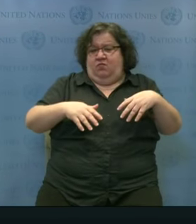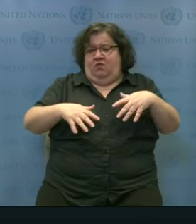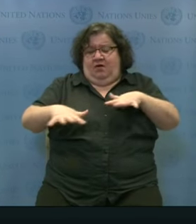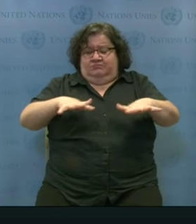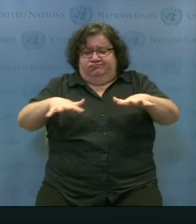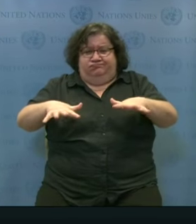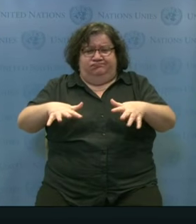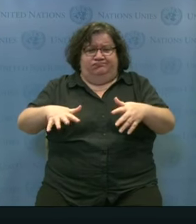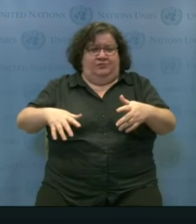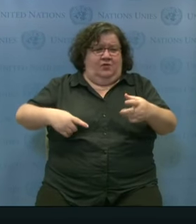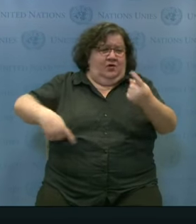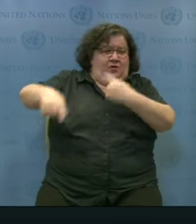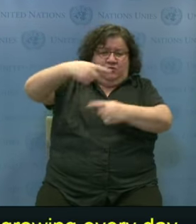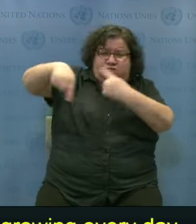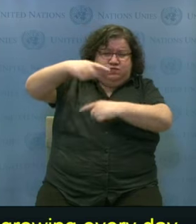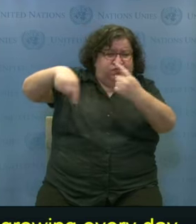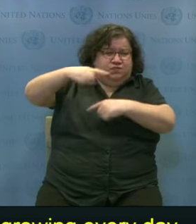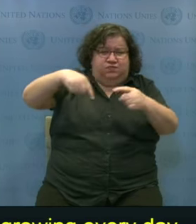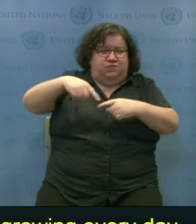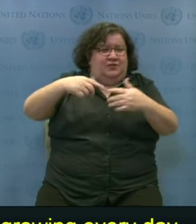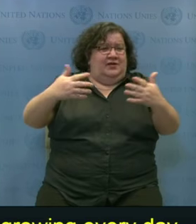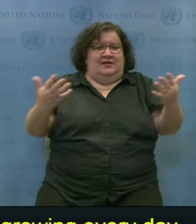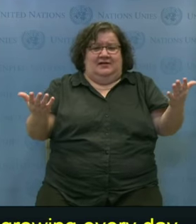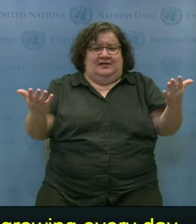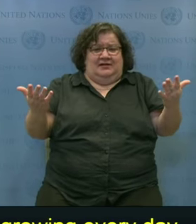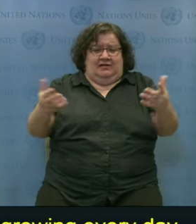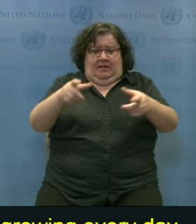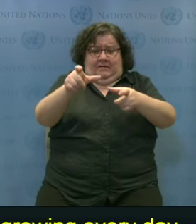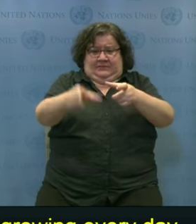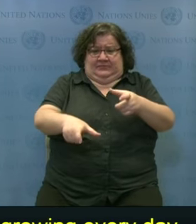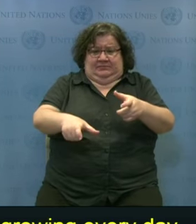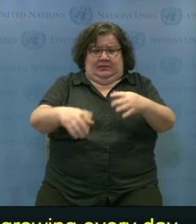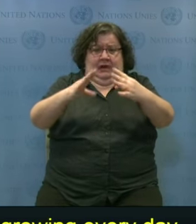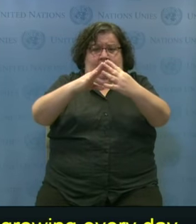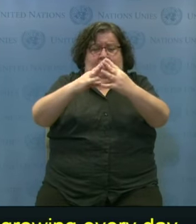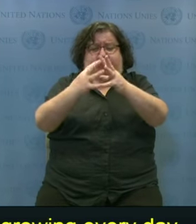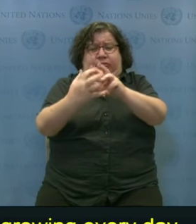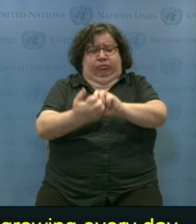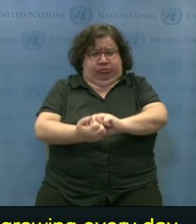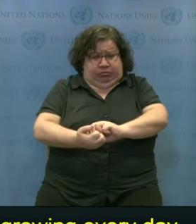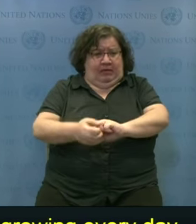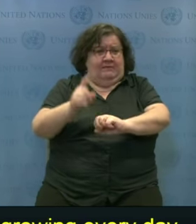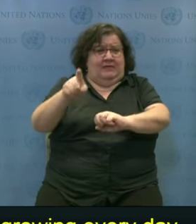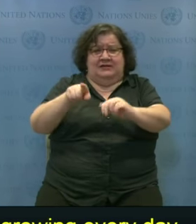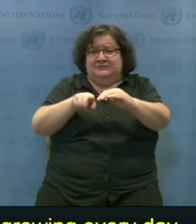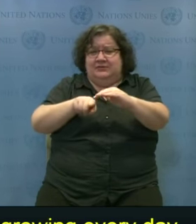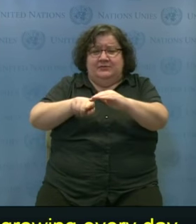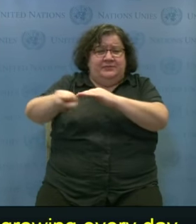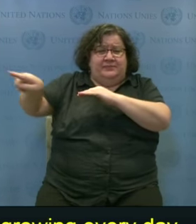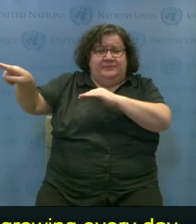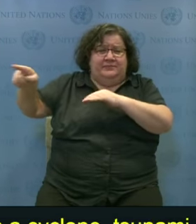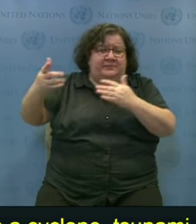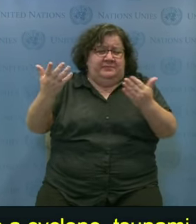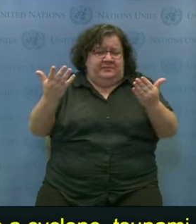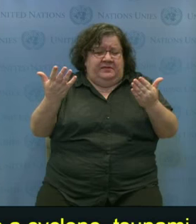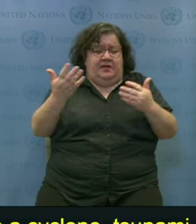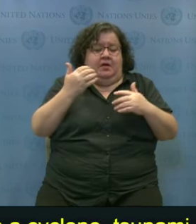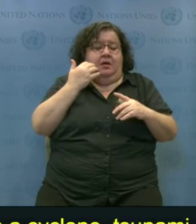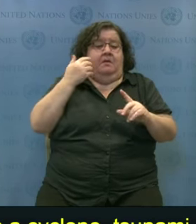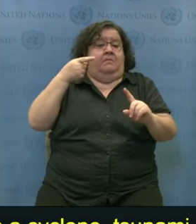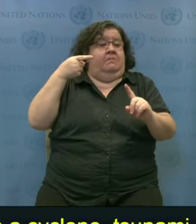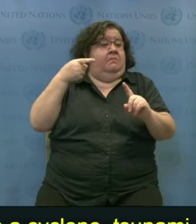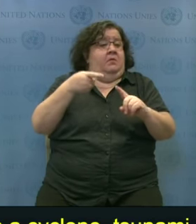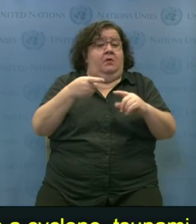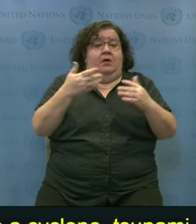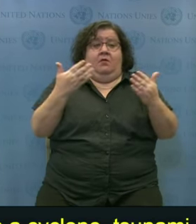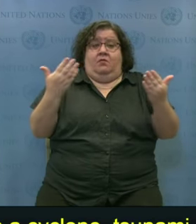children and adults with disabilities face disproportionate risk and